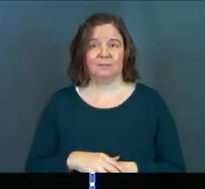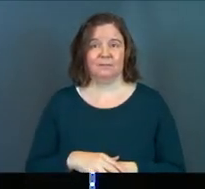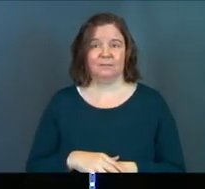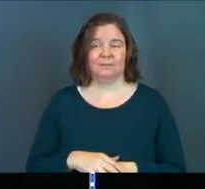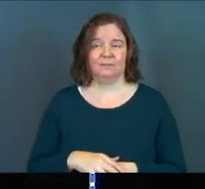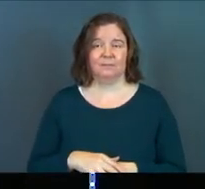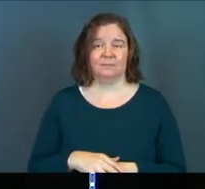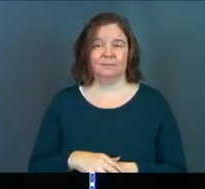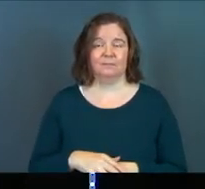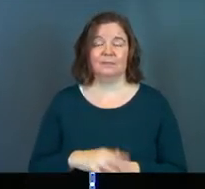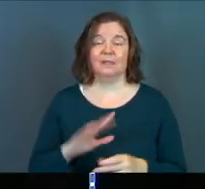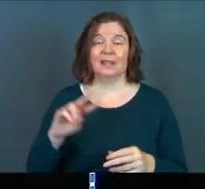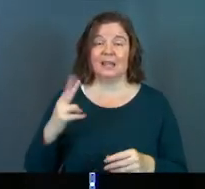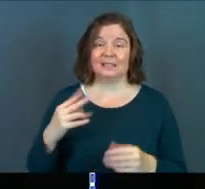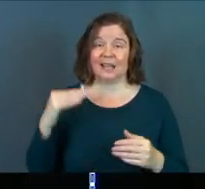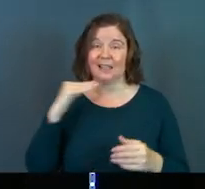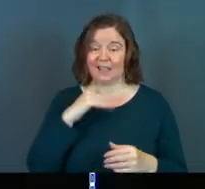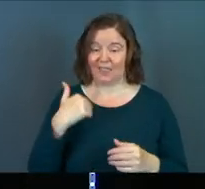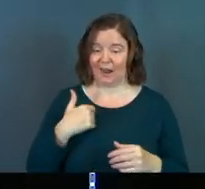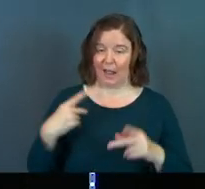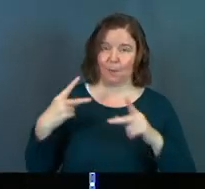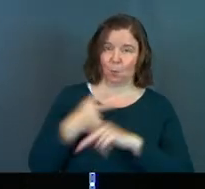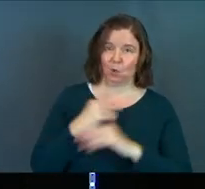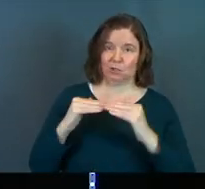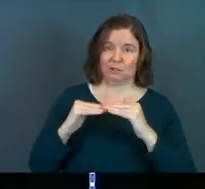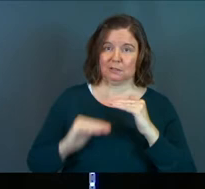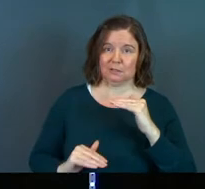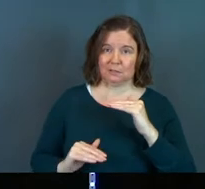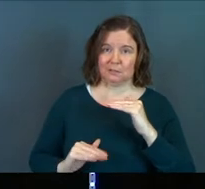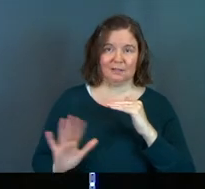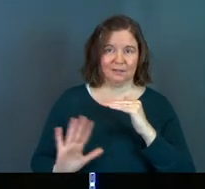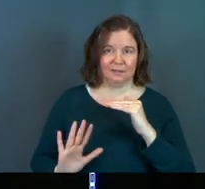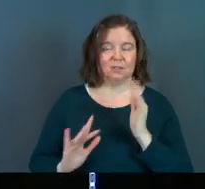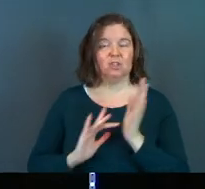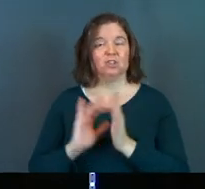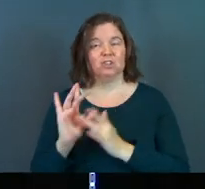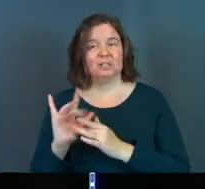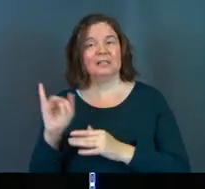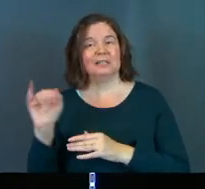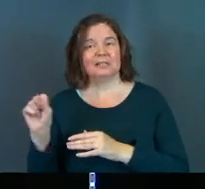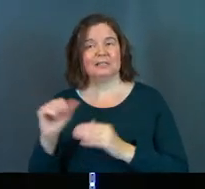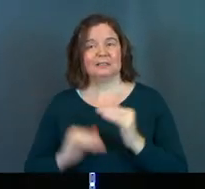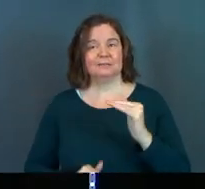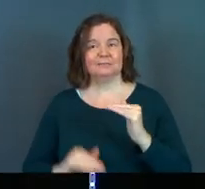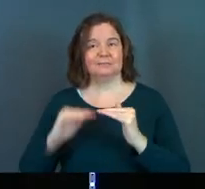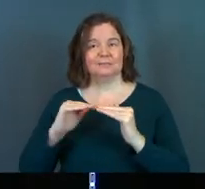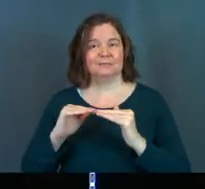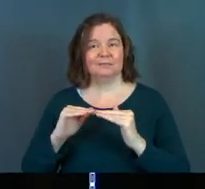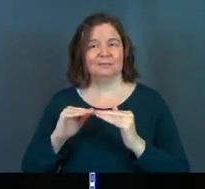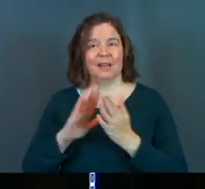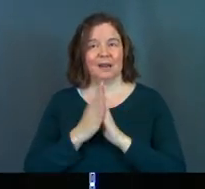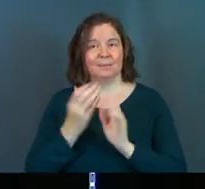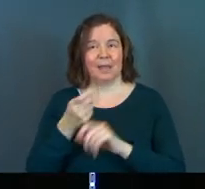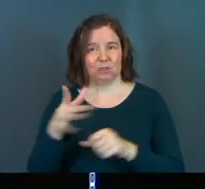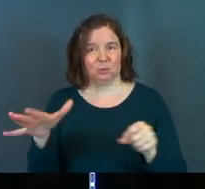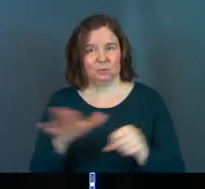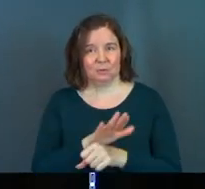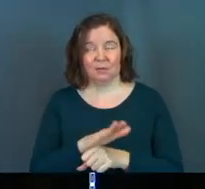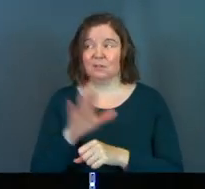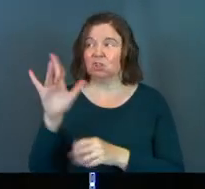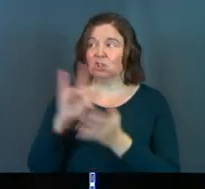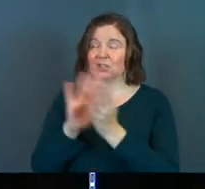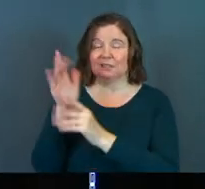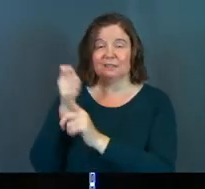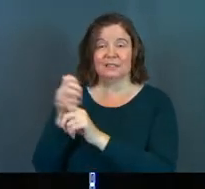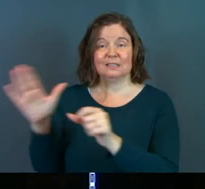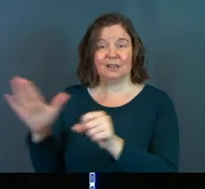the second lie that I am worse than. Jesus is enough. The sacrifice that he